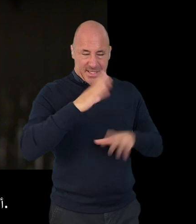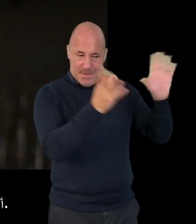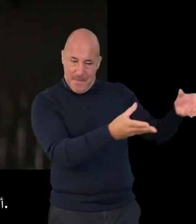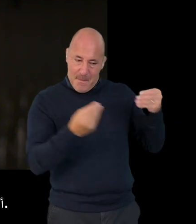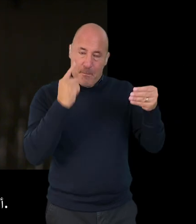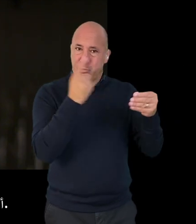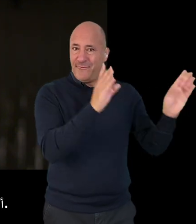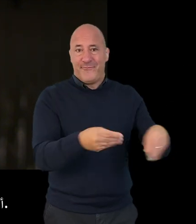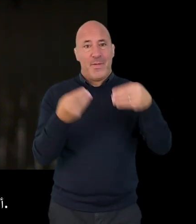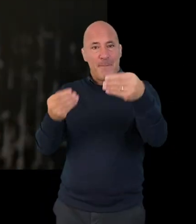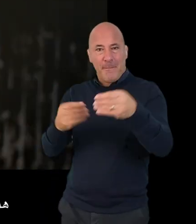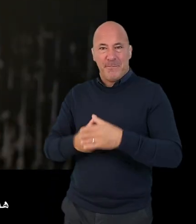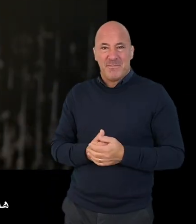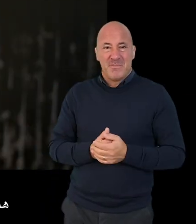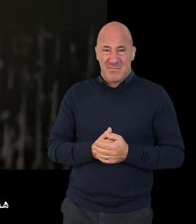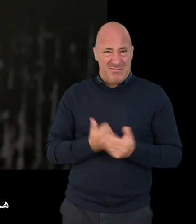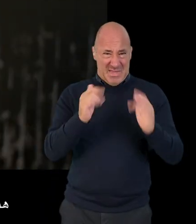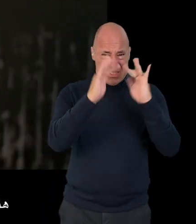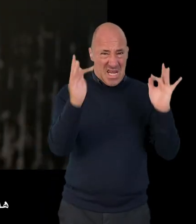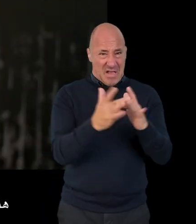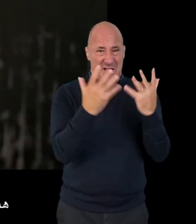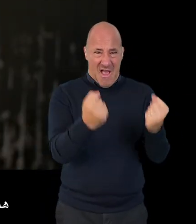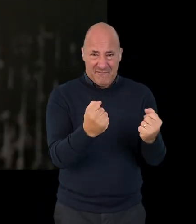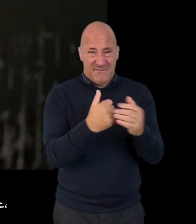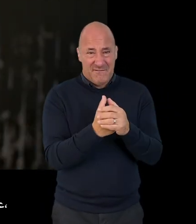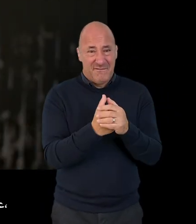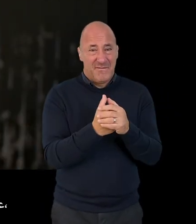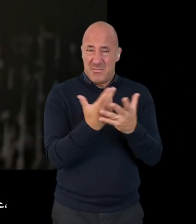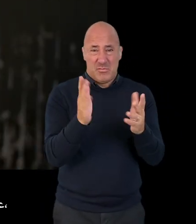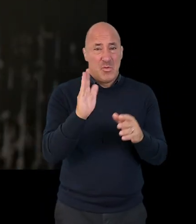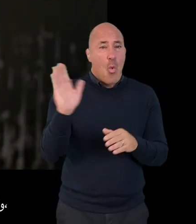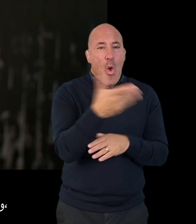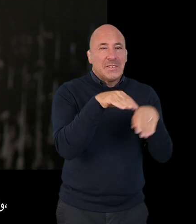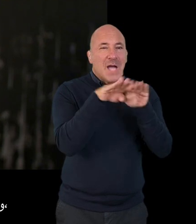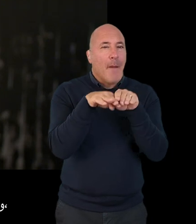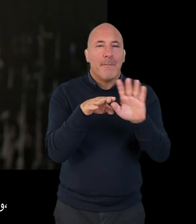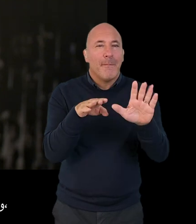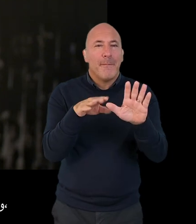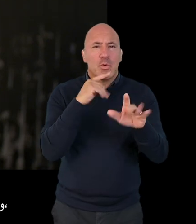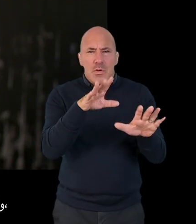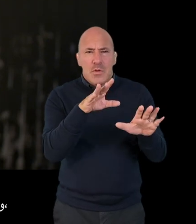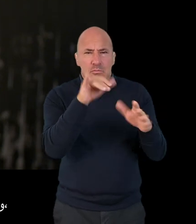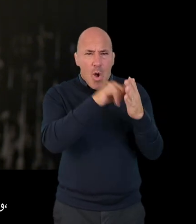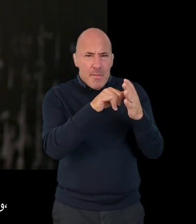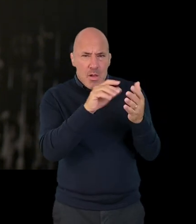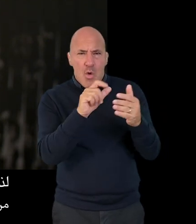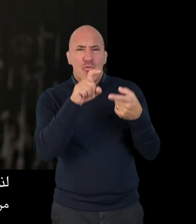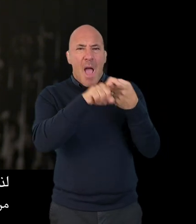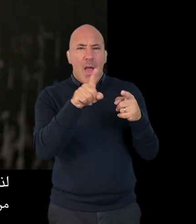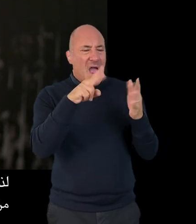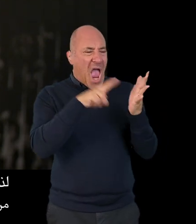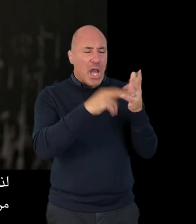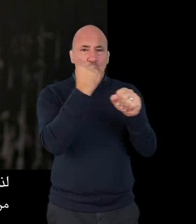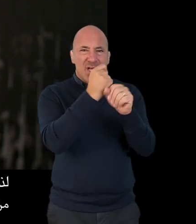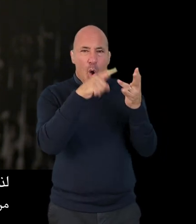you to provide this type of evidence. This evidence is usually available on the internet but not everything has the same value so you